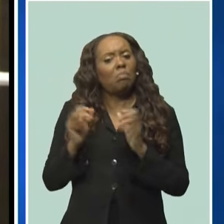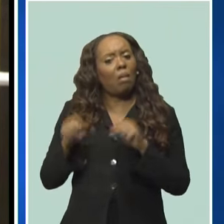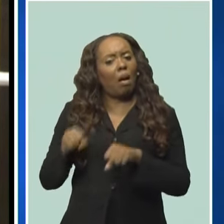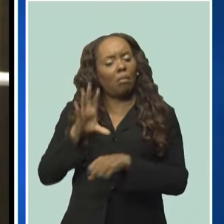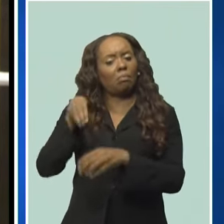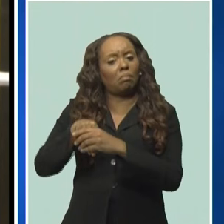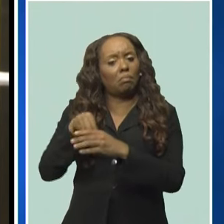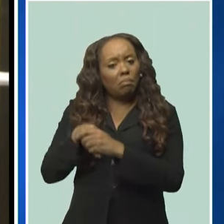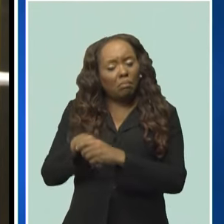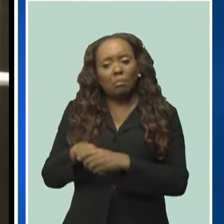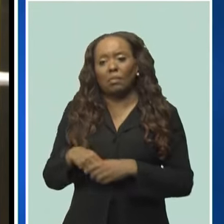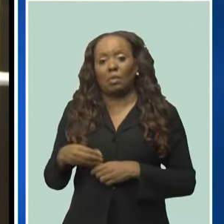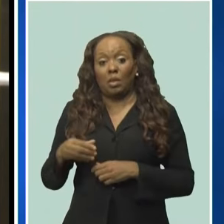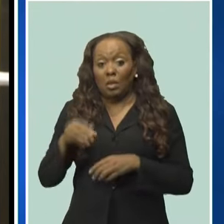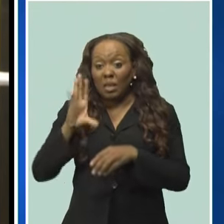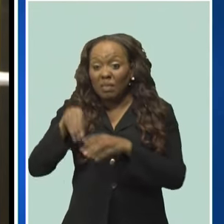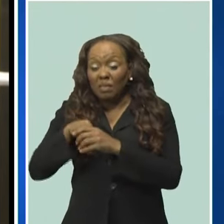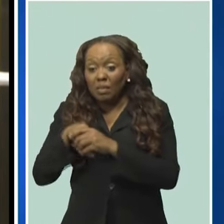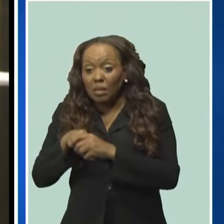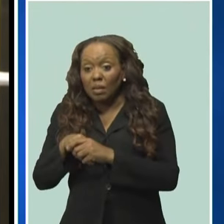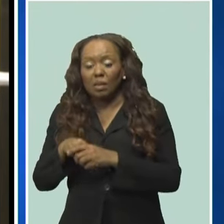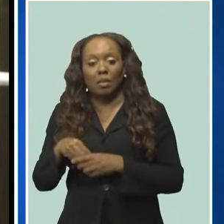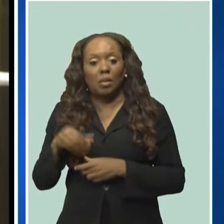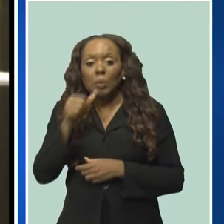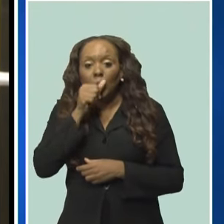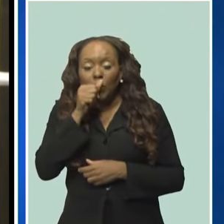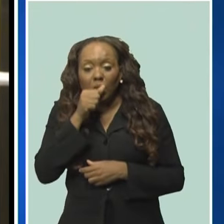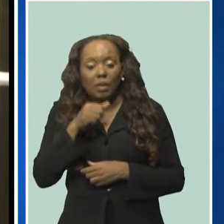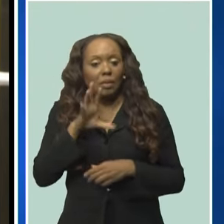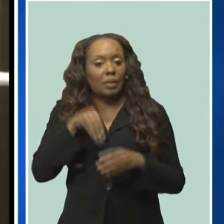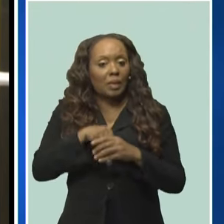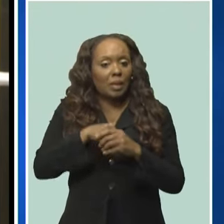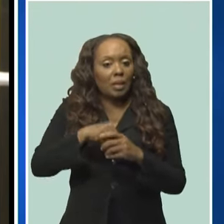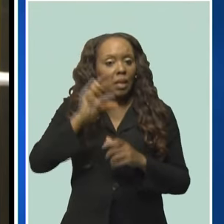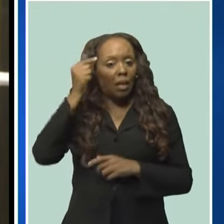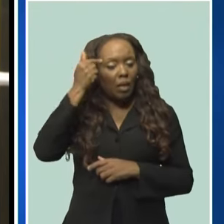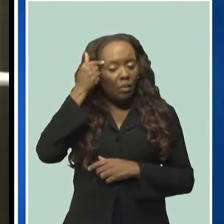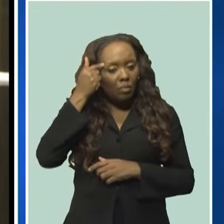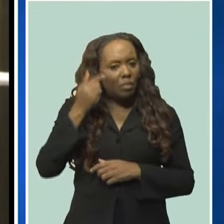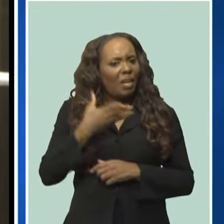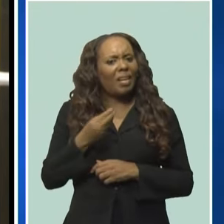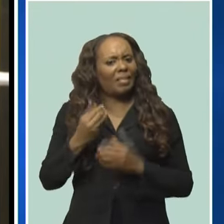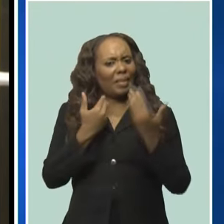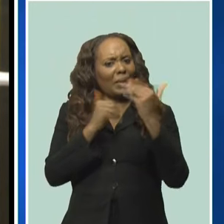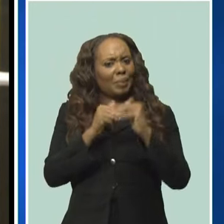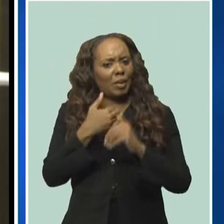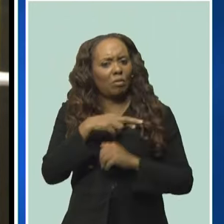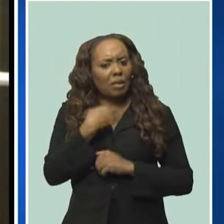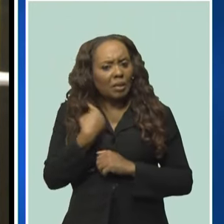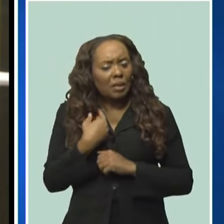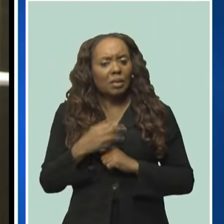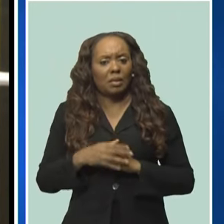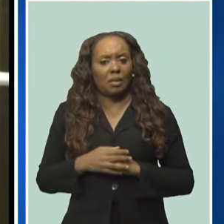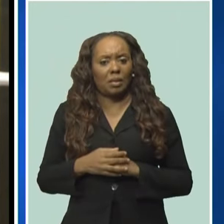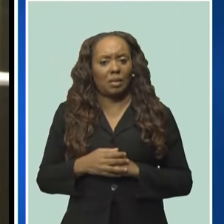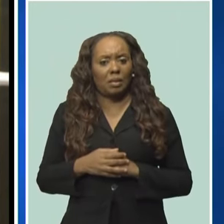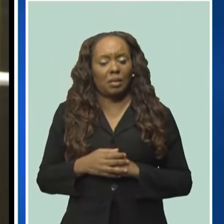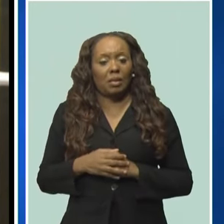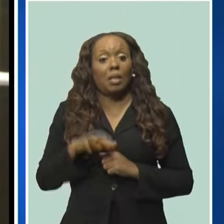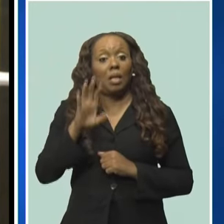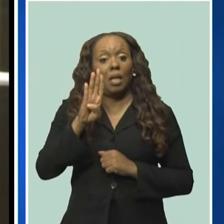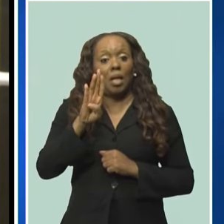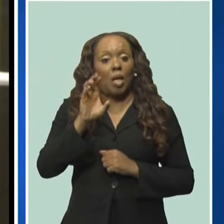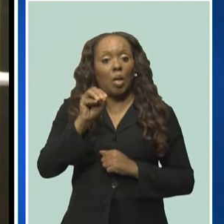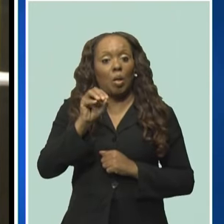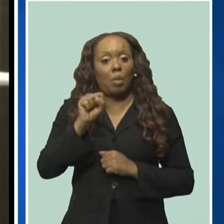government debt instruments with limited risk. The boss bonds have offered a favorable rate of return